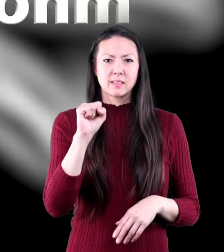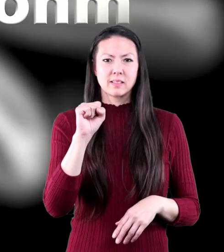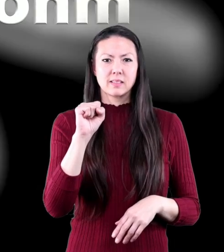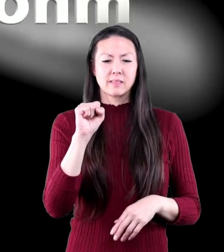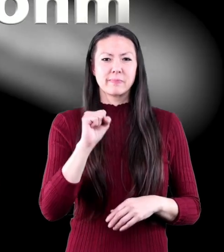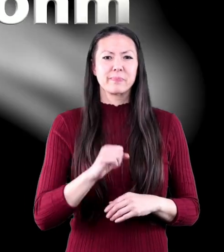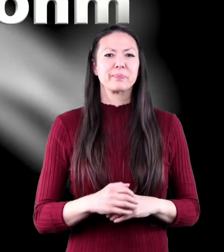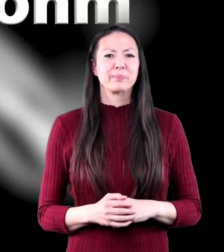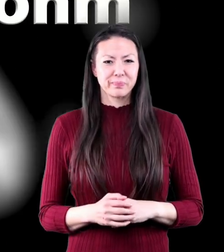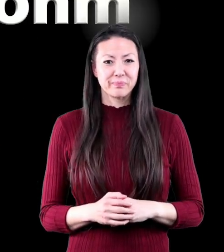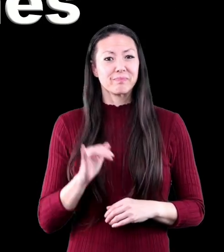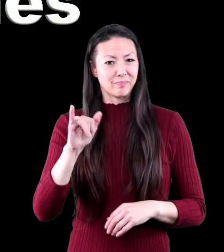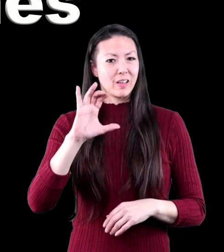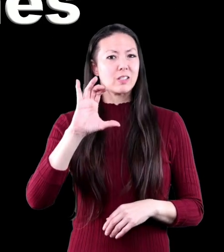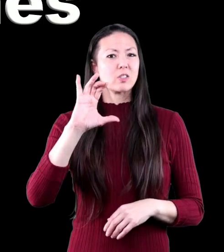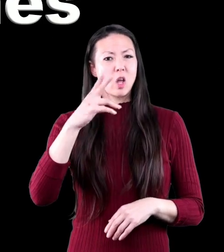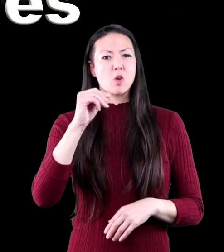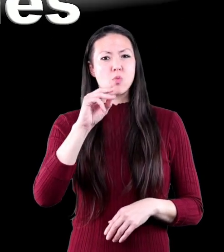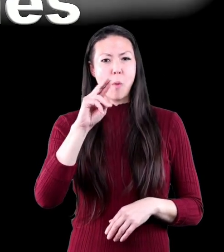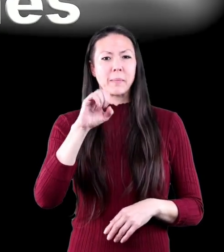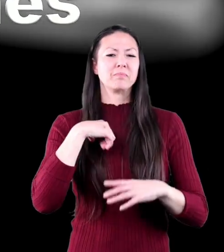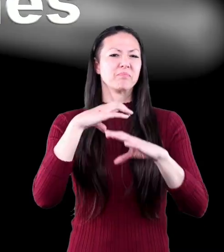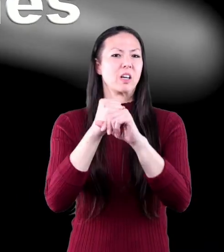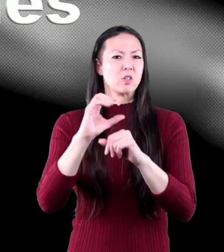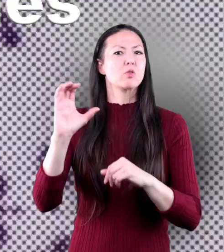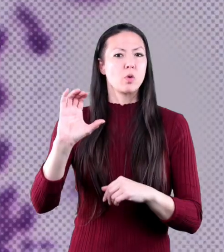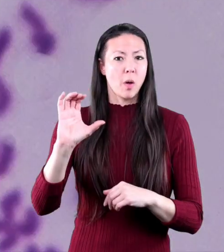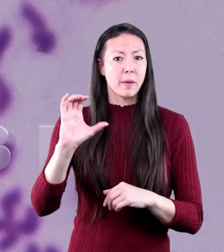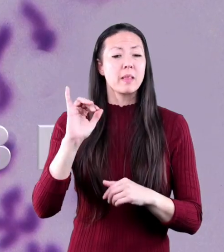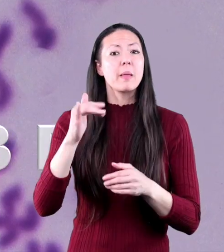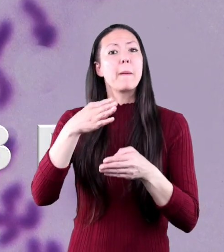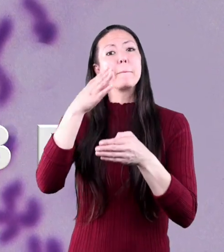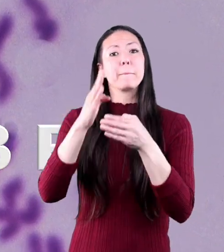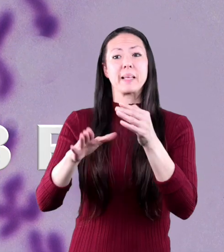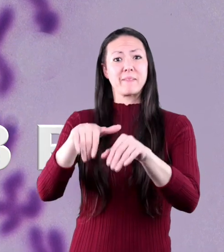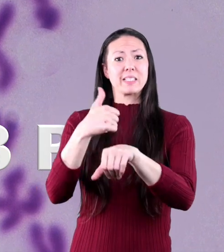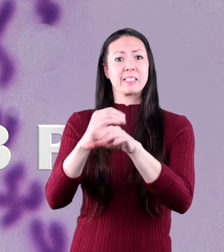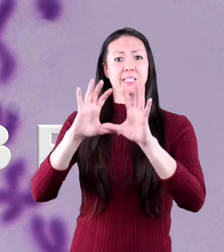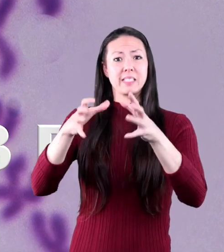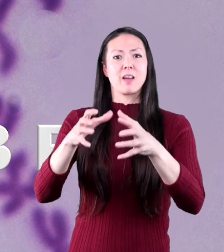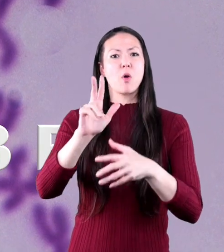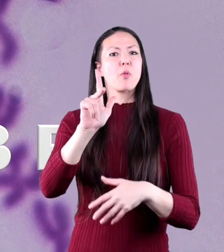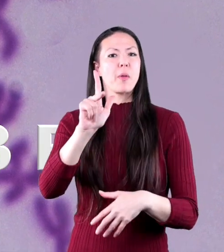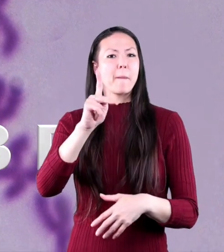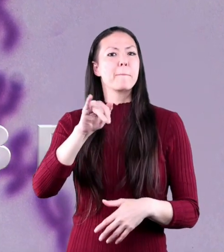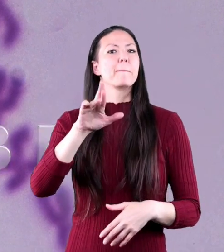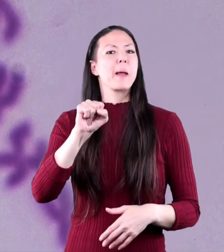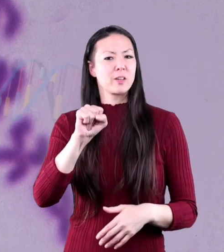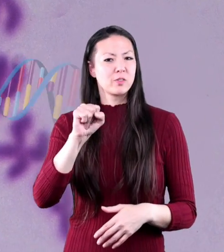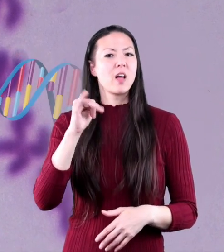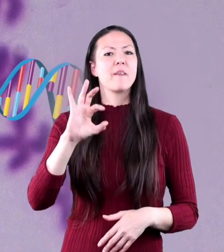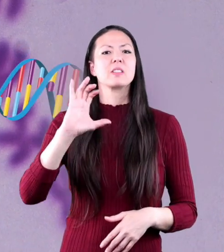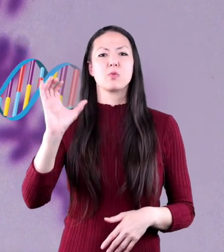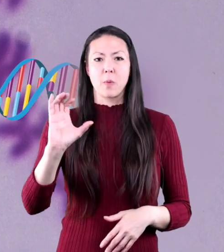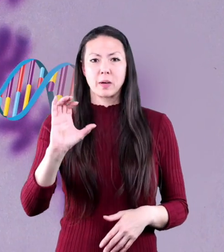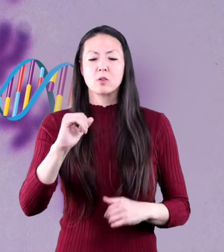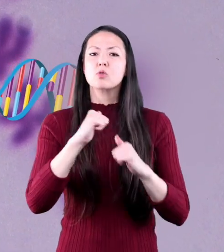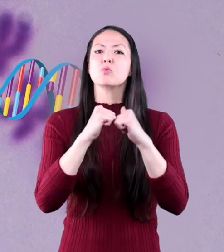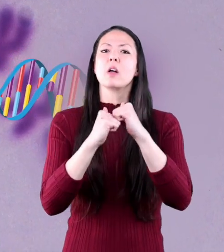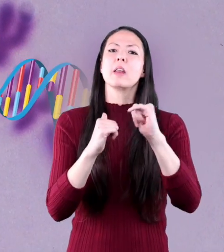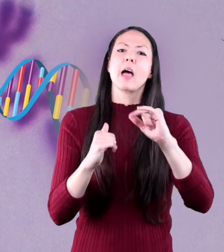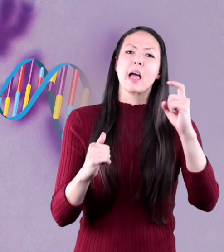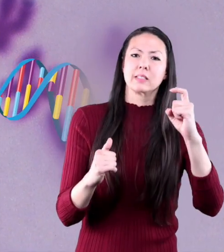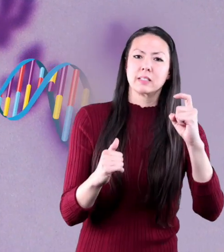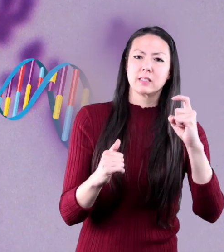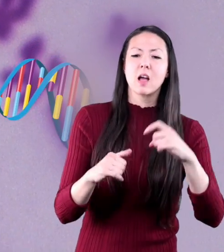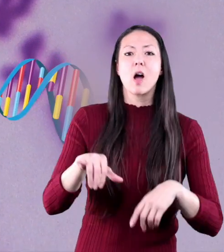-Some Chromosomes A complete set of 23 pairs of chromosomes structured